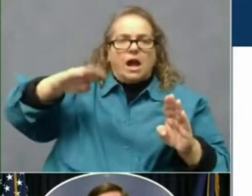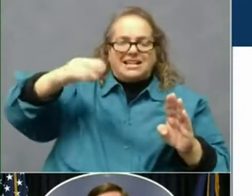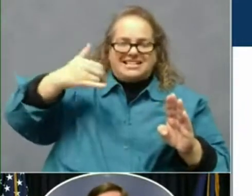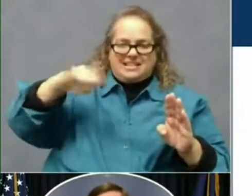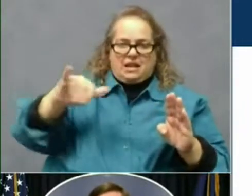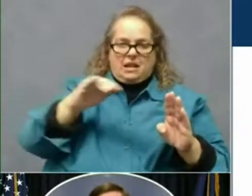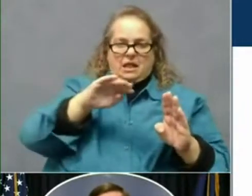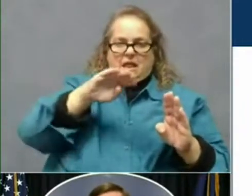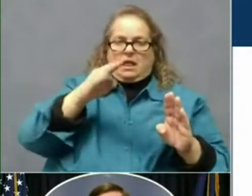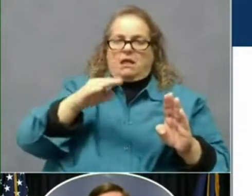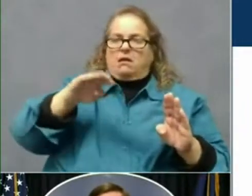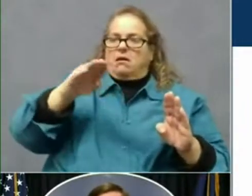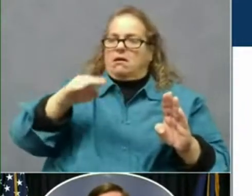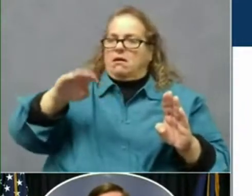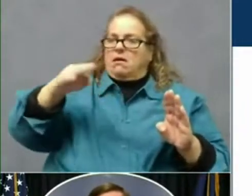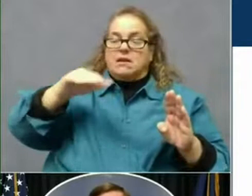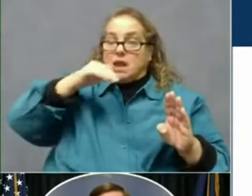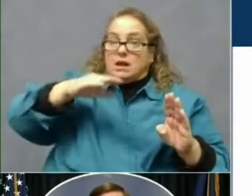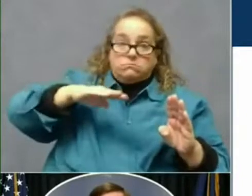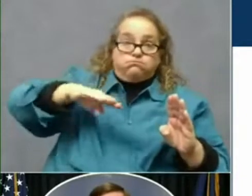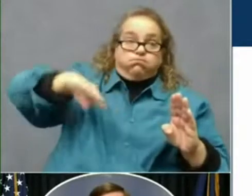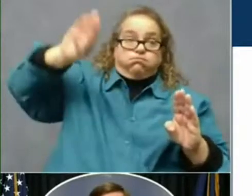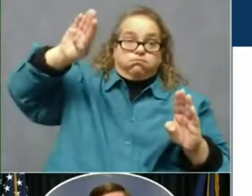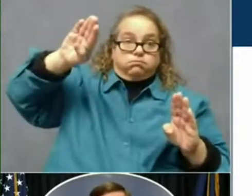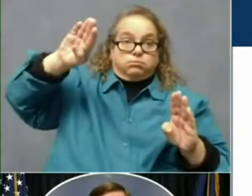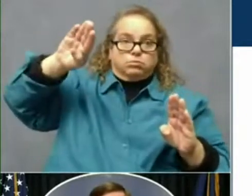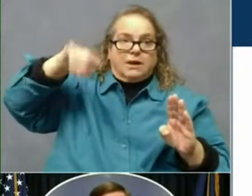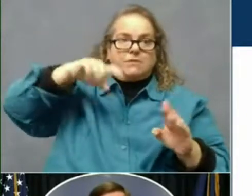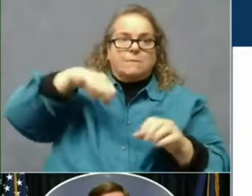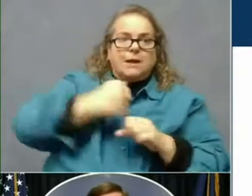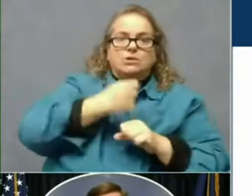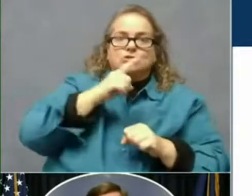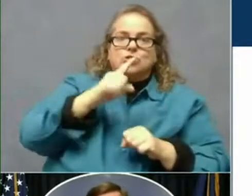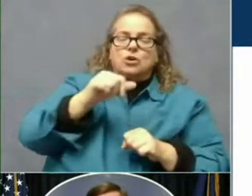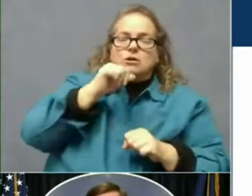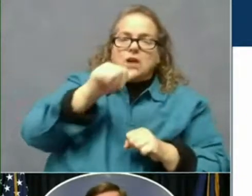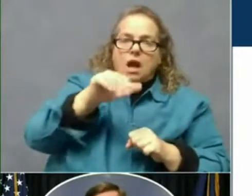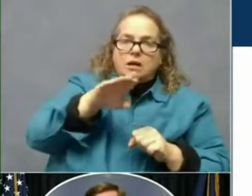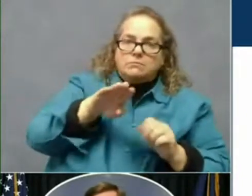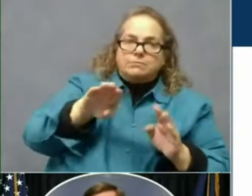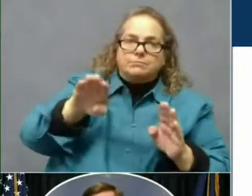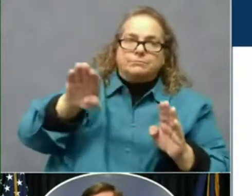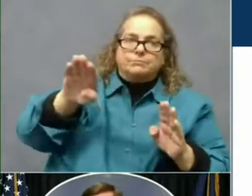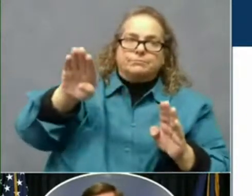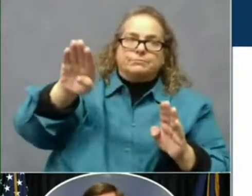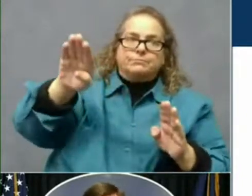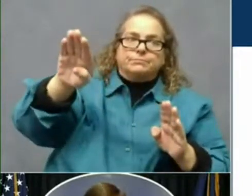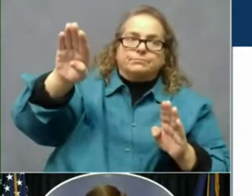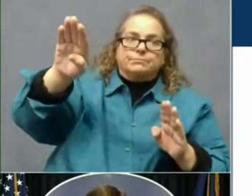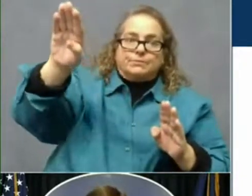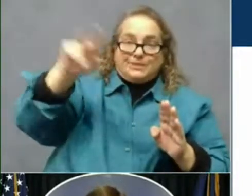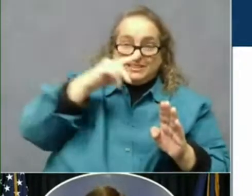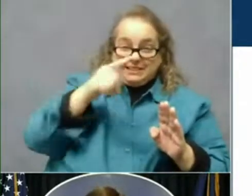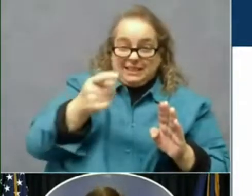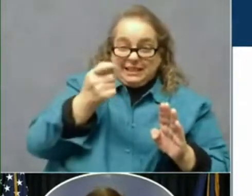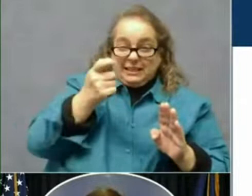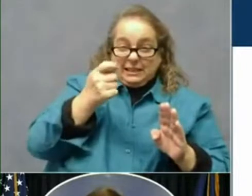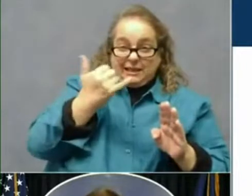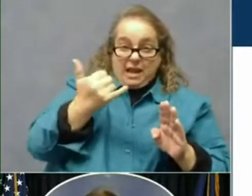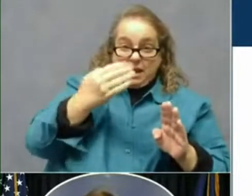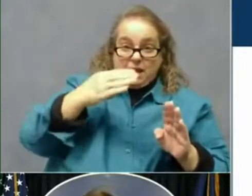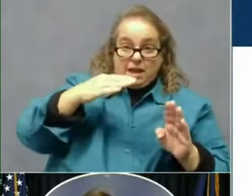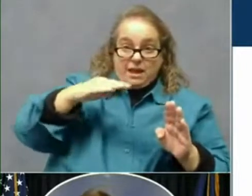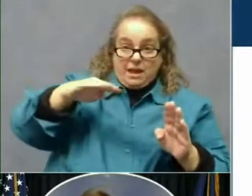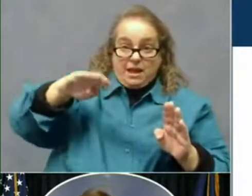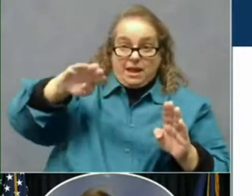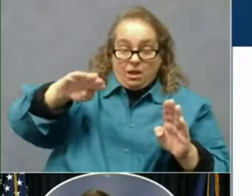gonna have to watch this carefully to make sure that that line going up doesn't continue to increase this week and and through the next